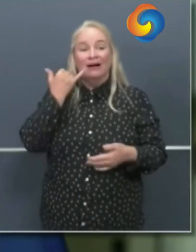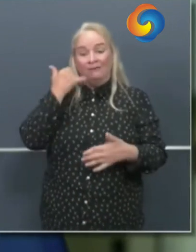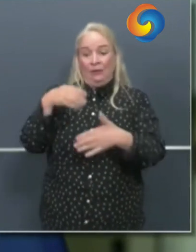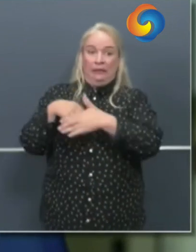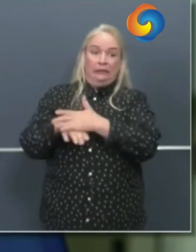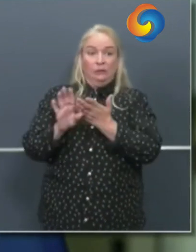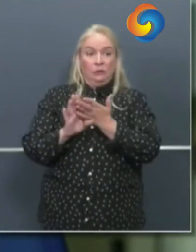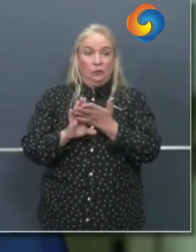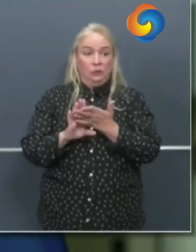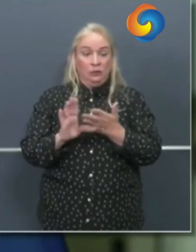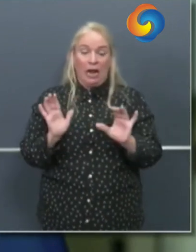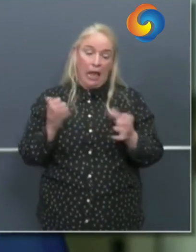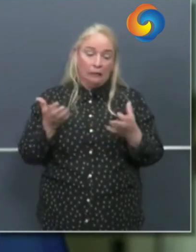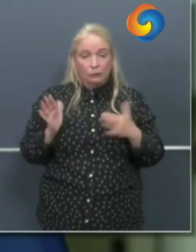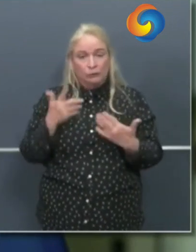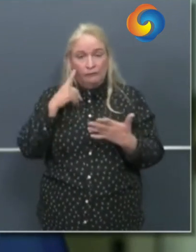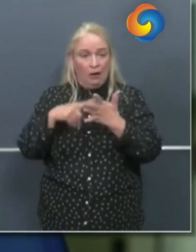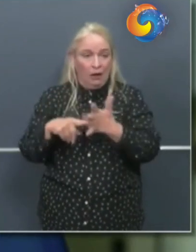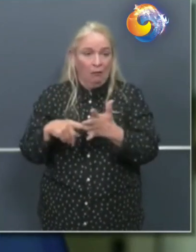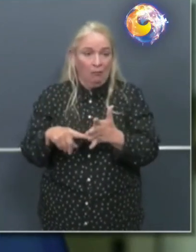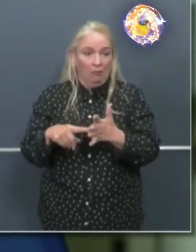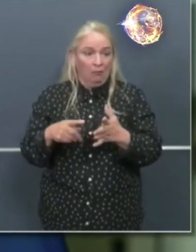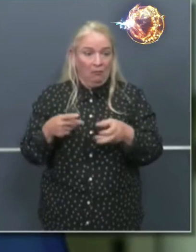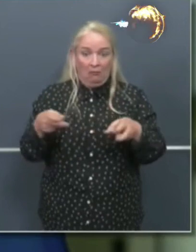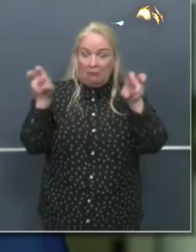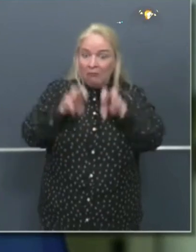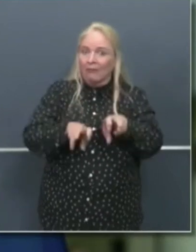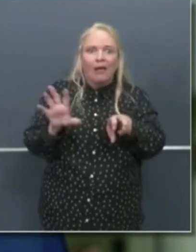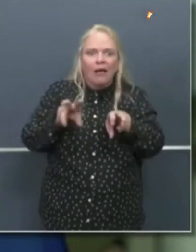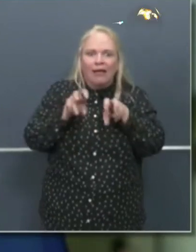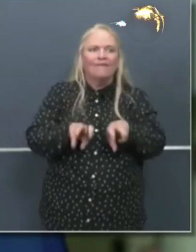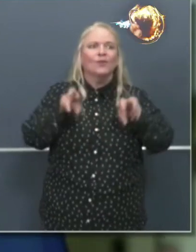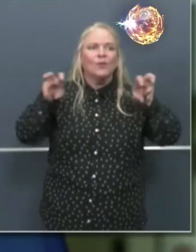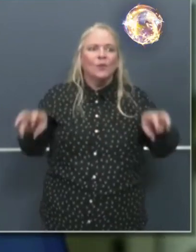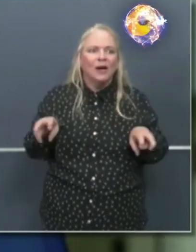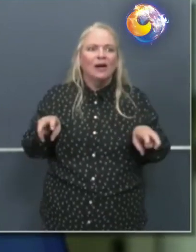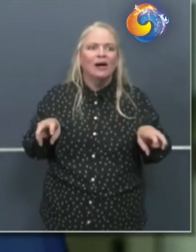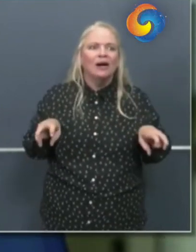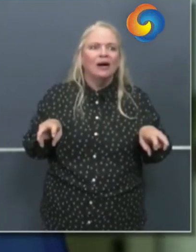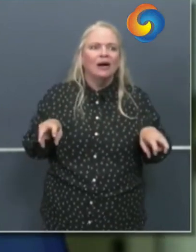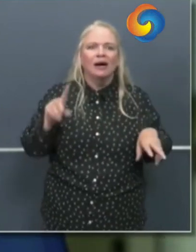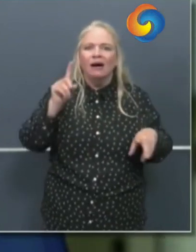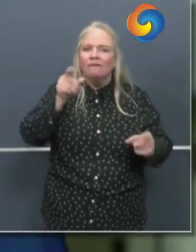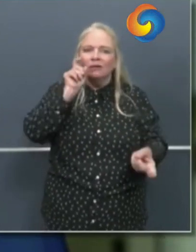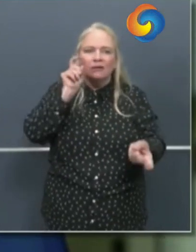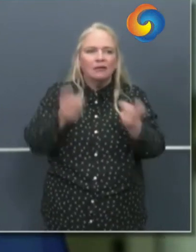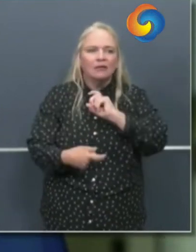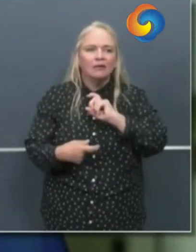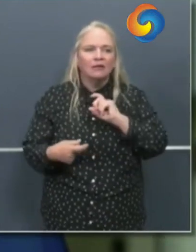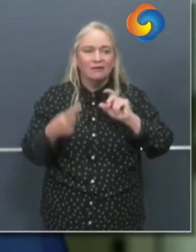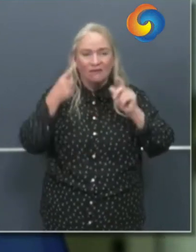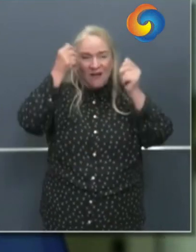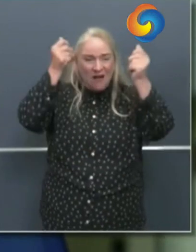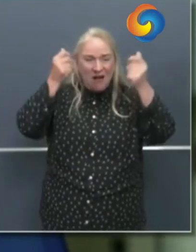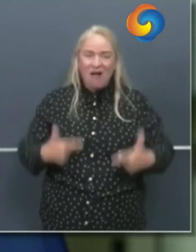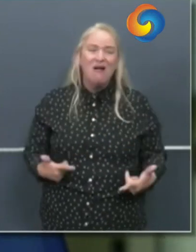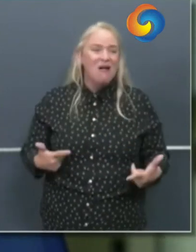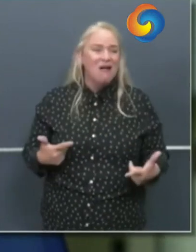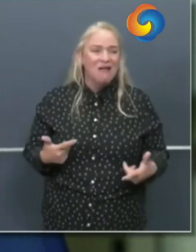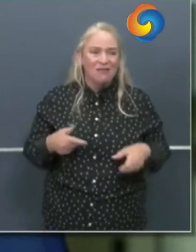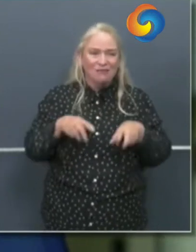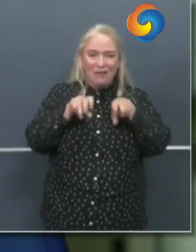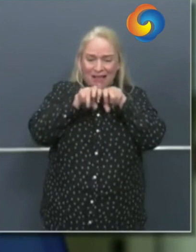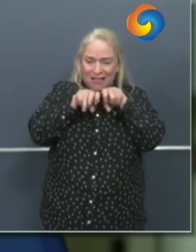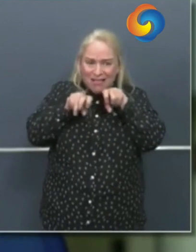classroom environments in different parts of the state all of these things uh need to be managed the local level uh with the foundational framework